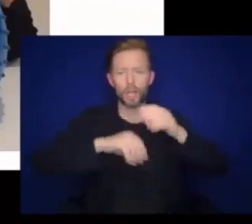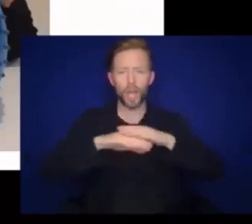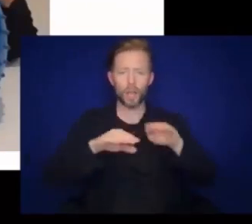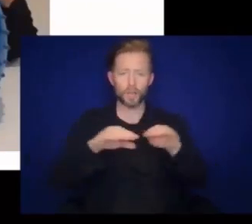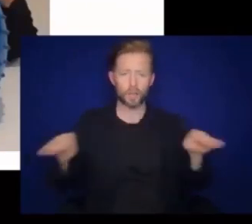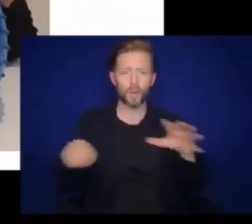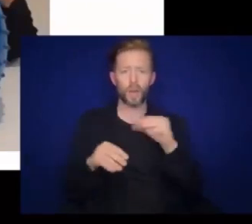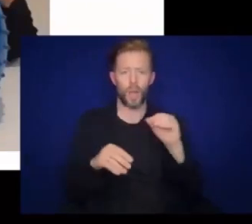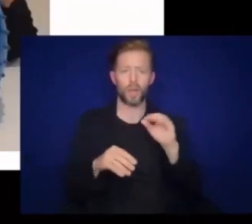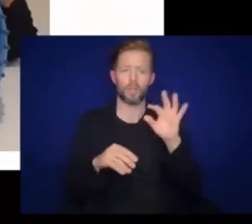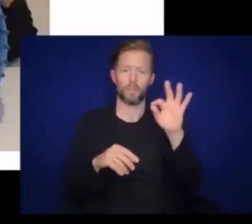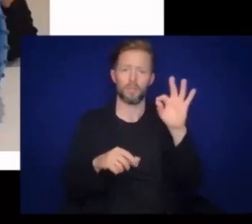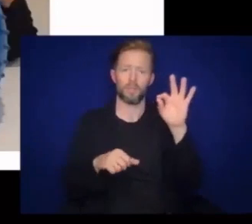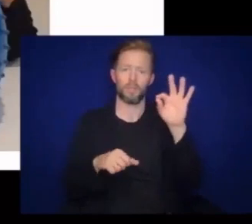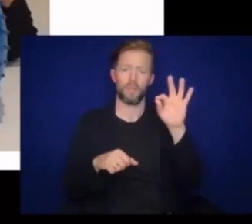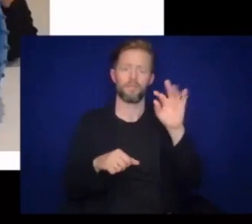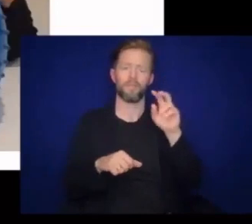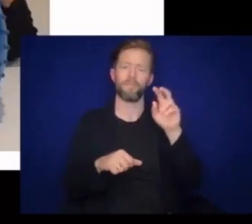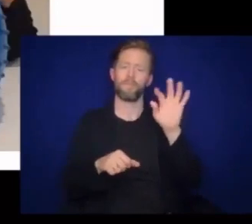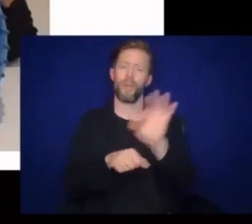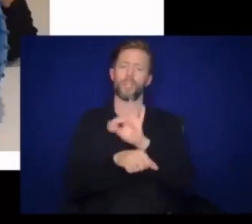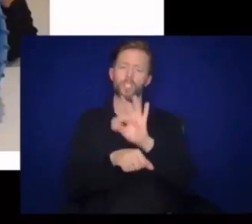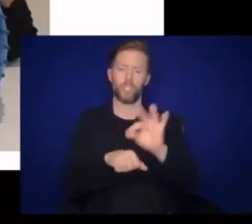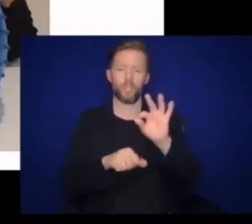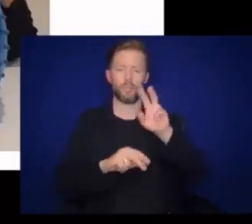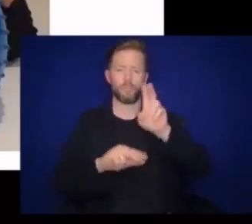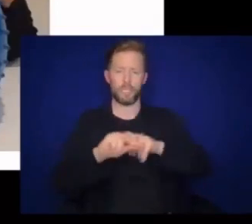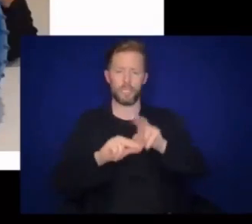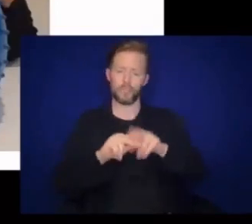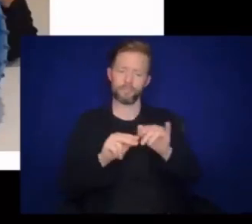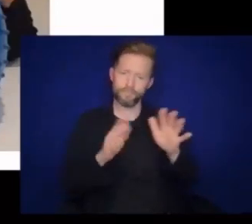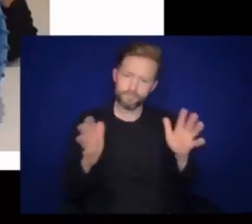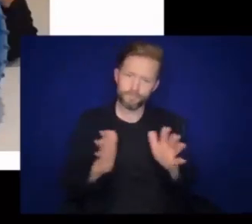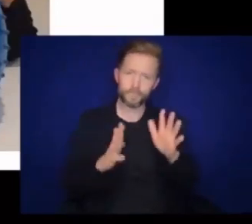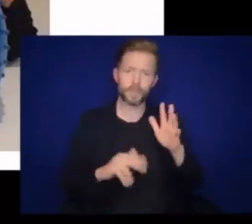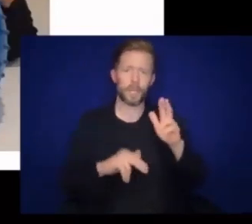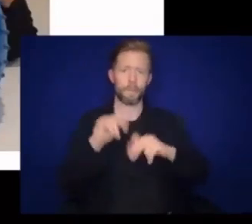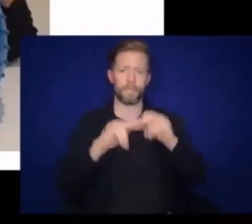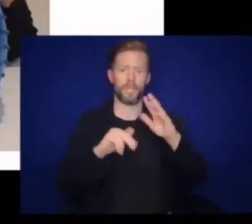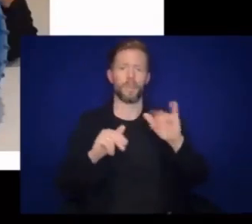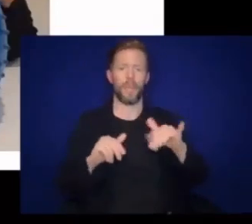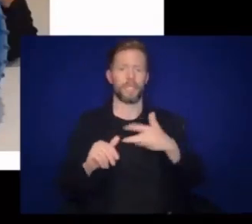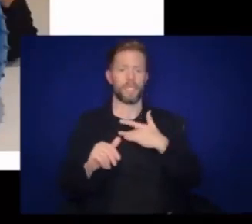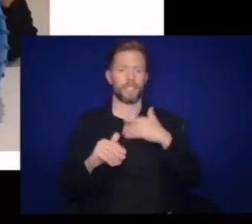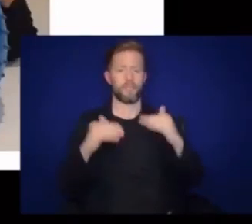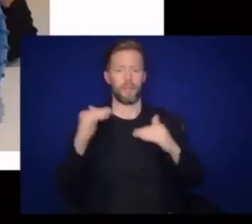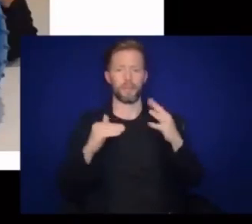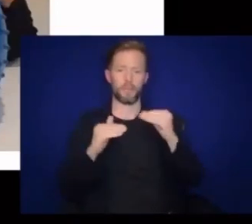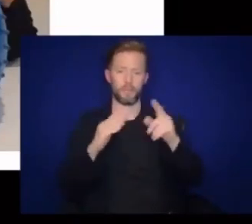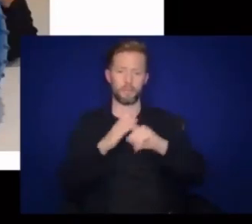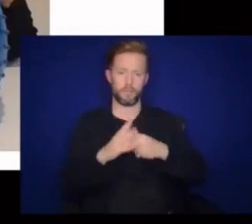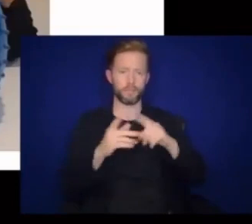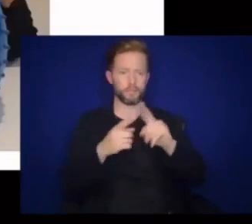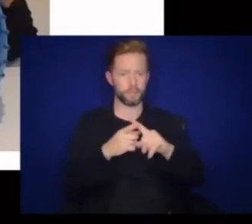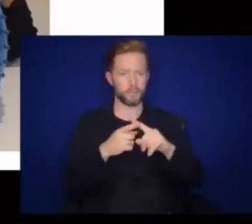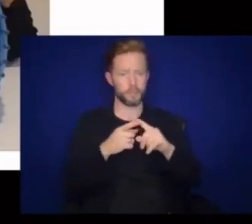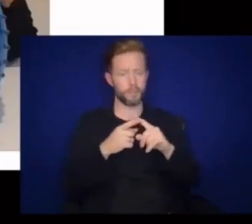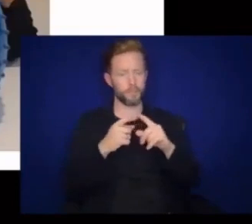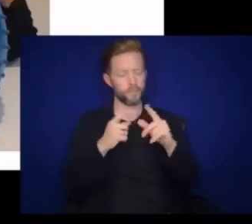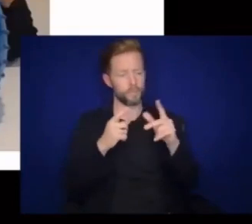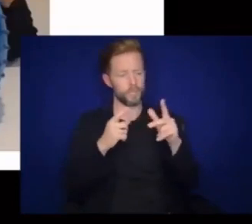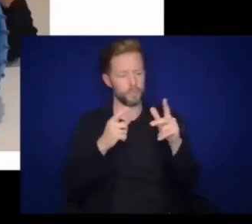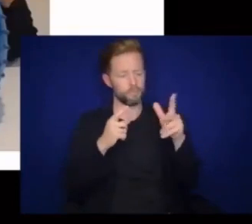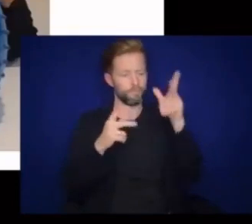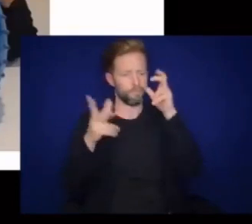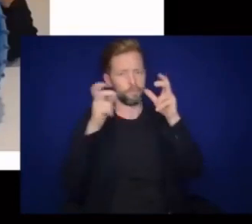on all fours and functional sitting are all great activities to build that sense of balance. And start to perceive